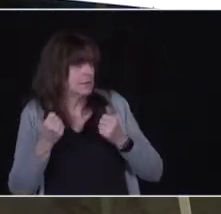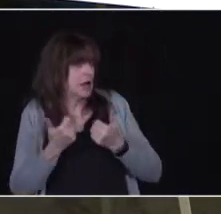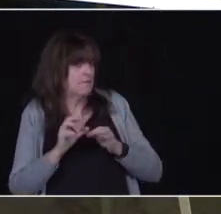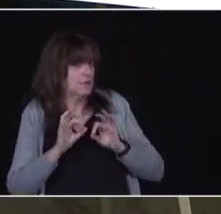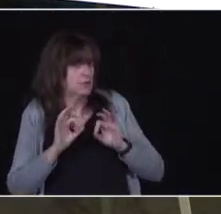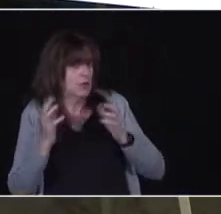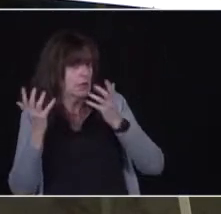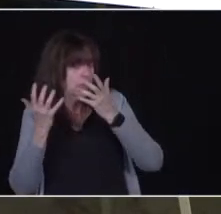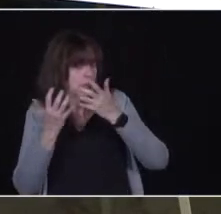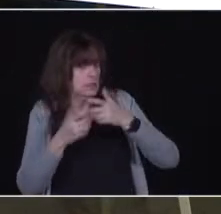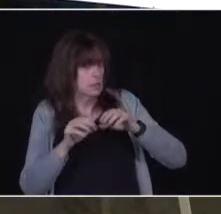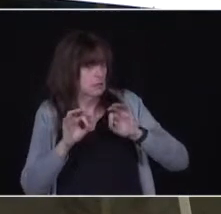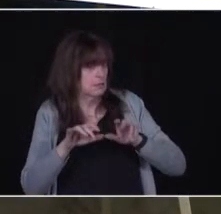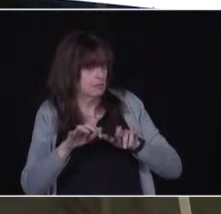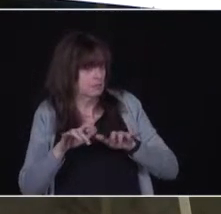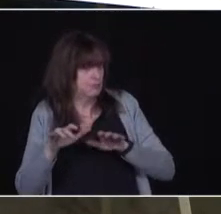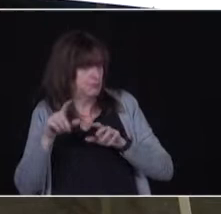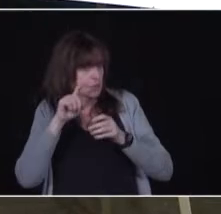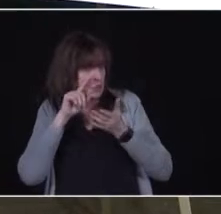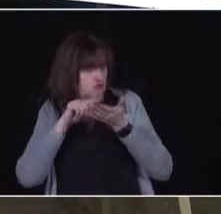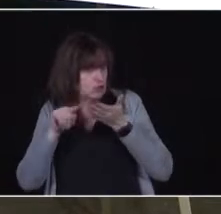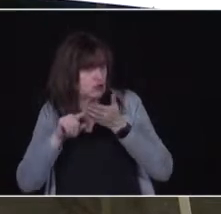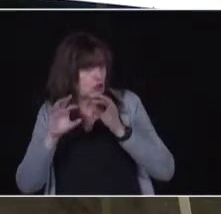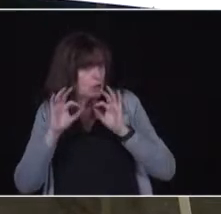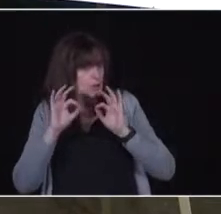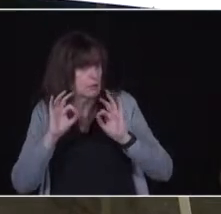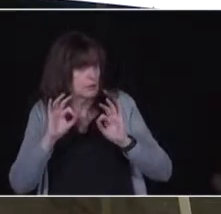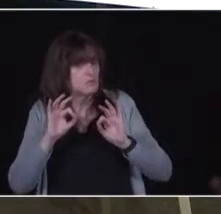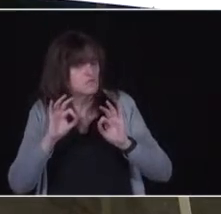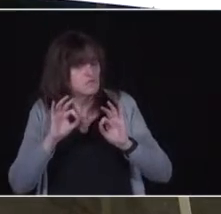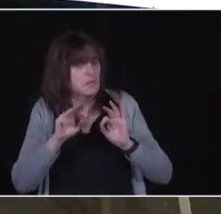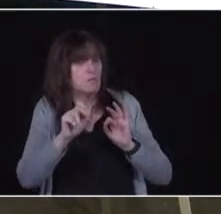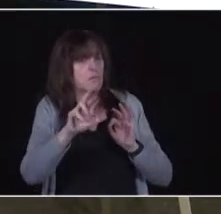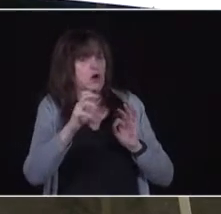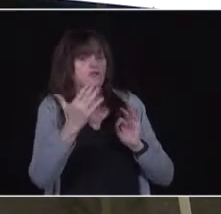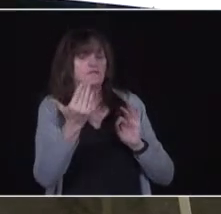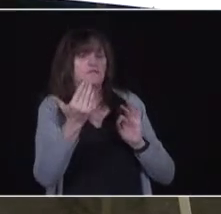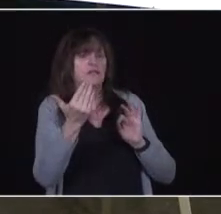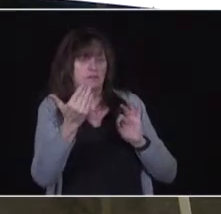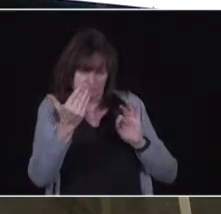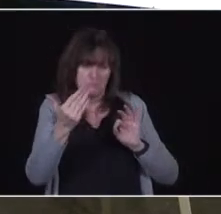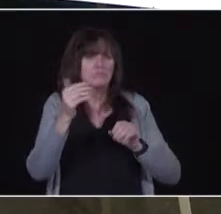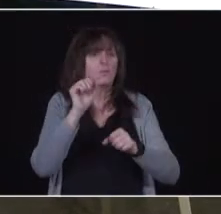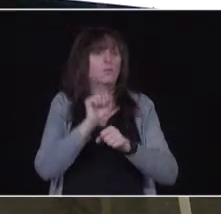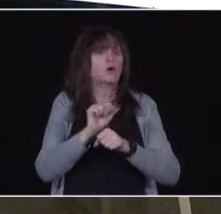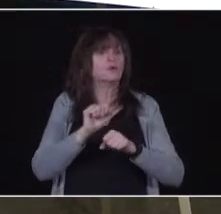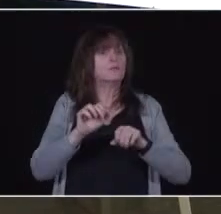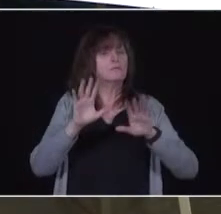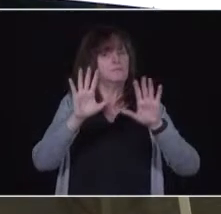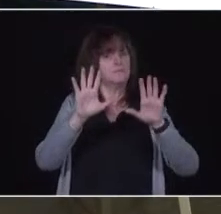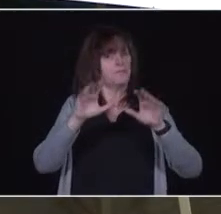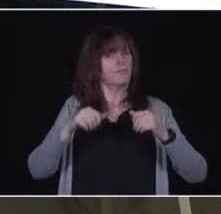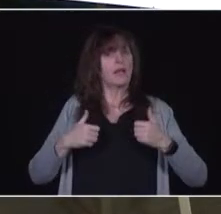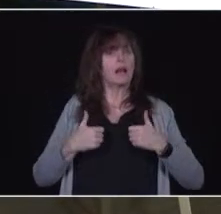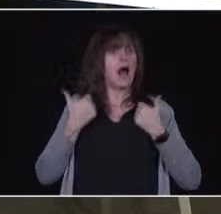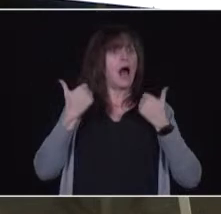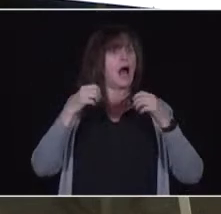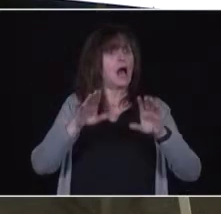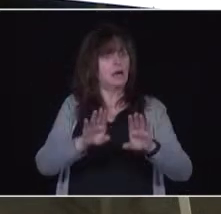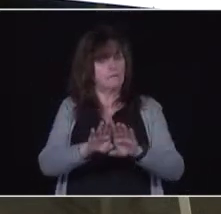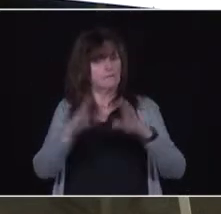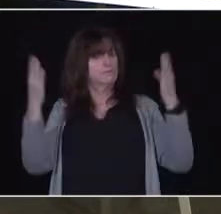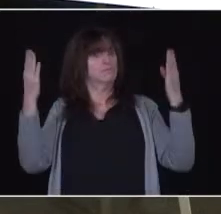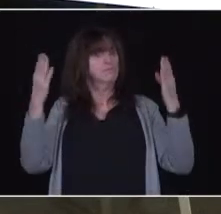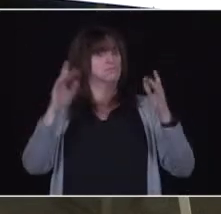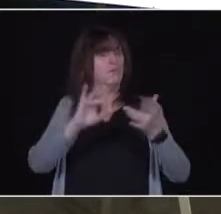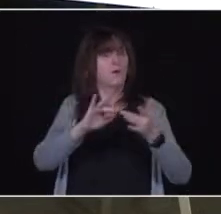And 15th March works for us to have it up and running. I would just stress again when it goes live on 15th March, unless you're 80 years old or older, unless